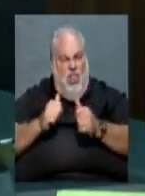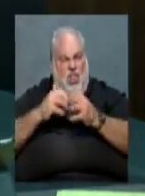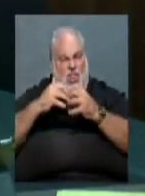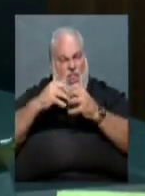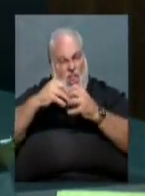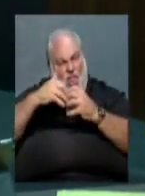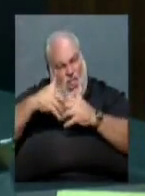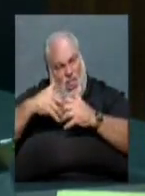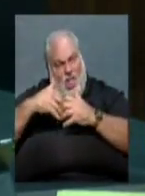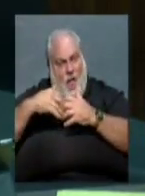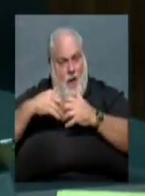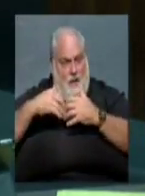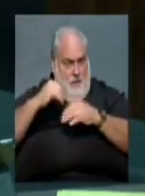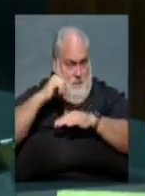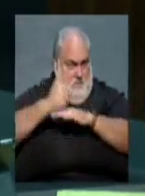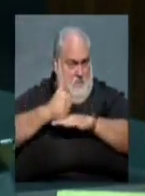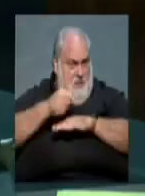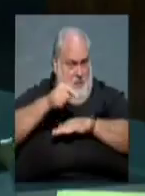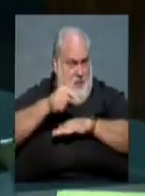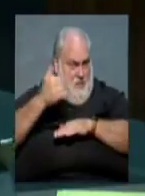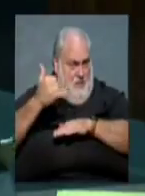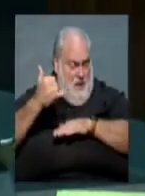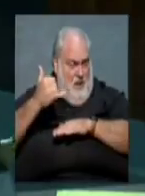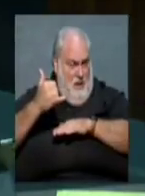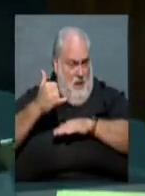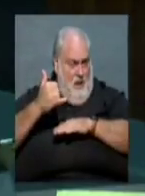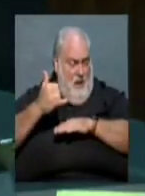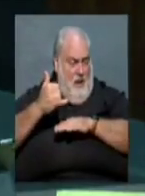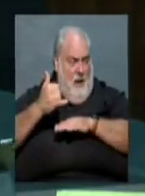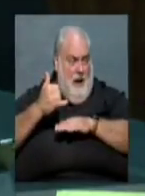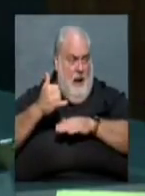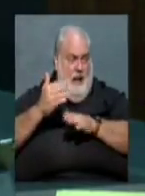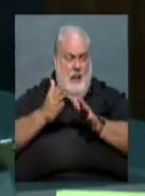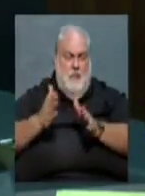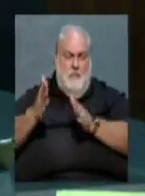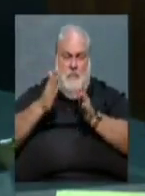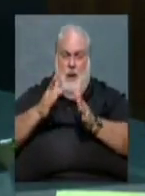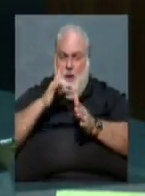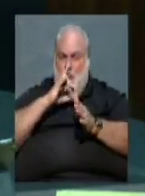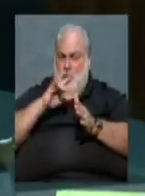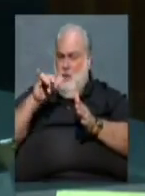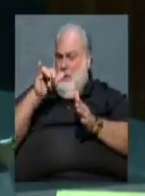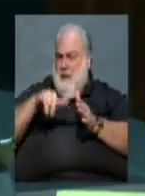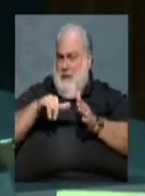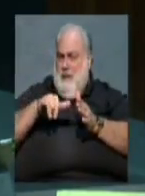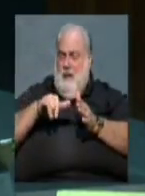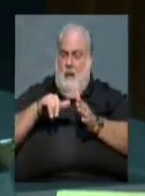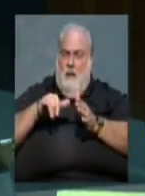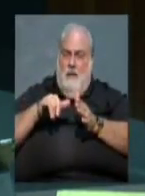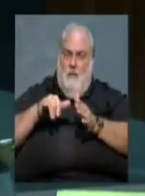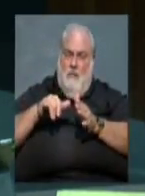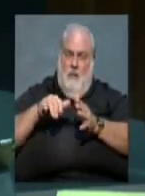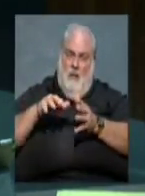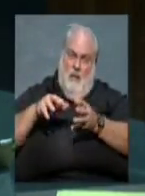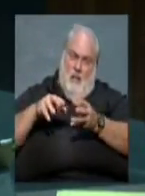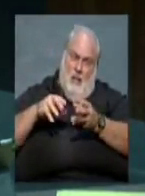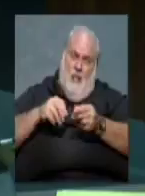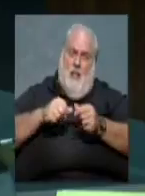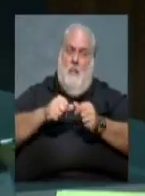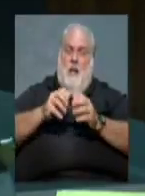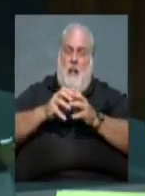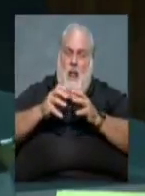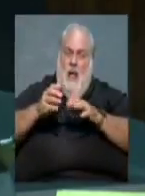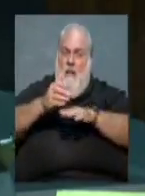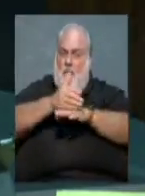I looked at the information from the planning documents, it looked like that we were putting in quite a bit of landscape. And